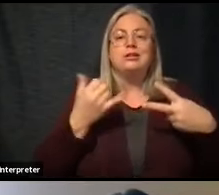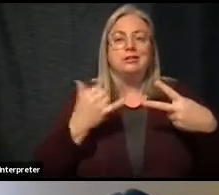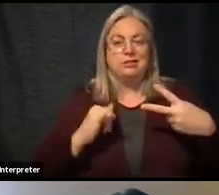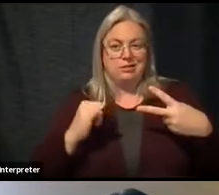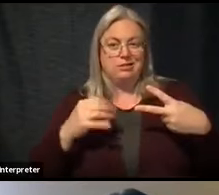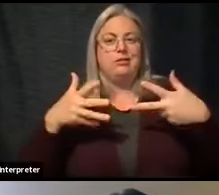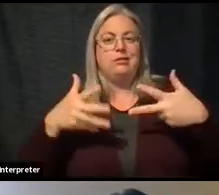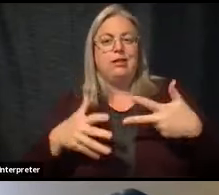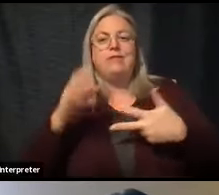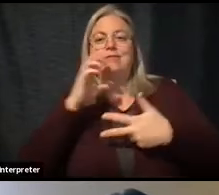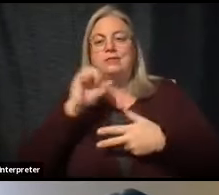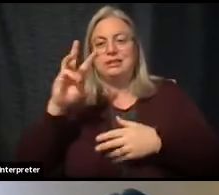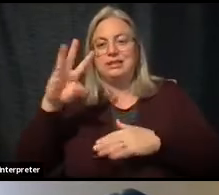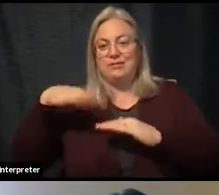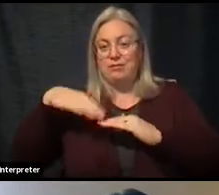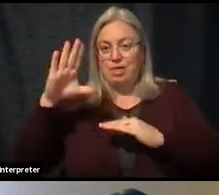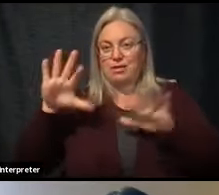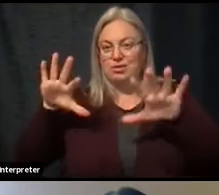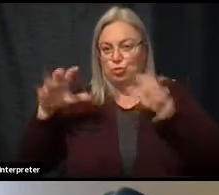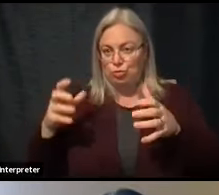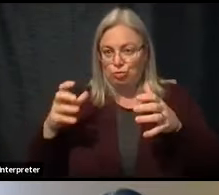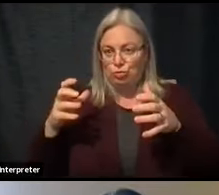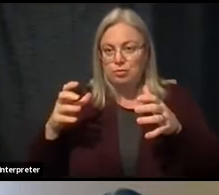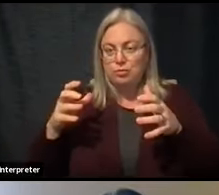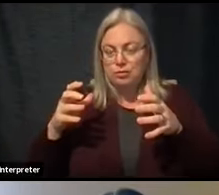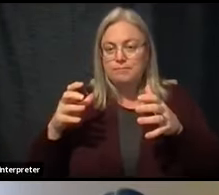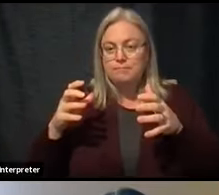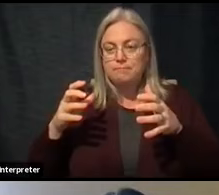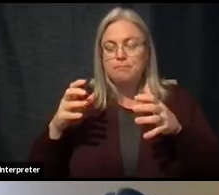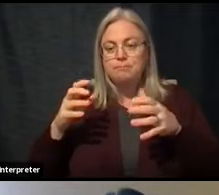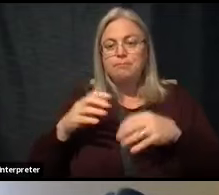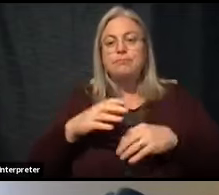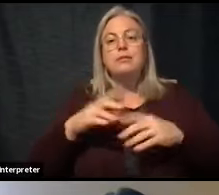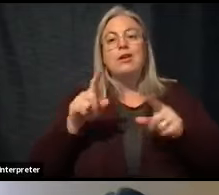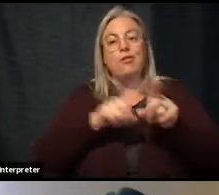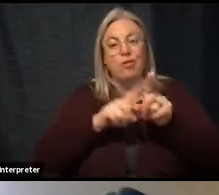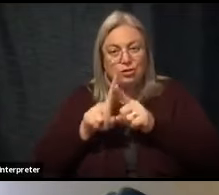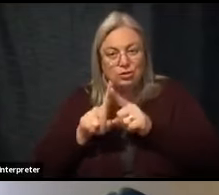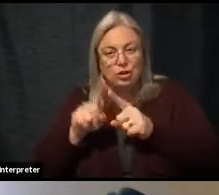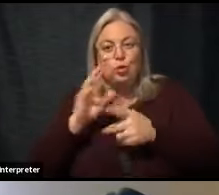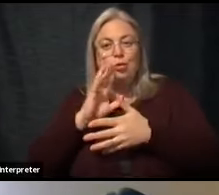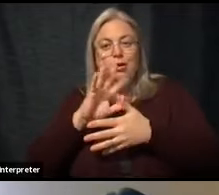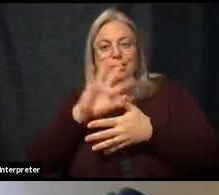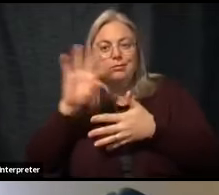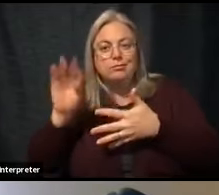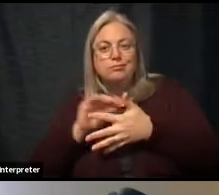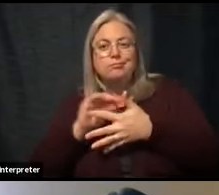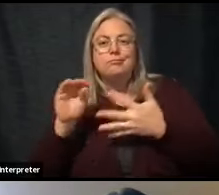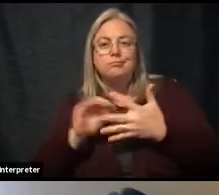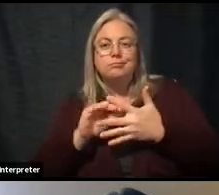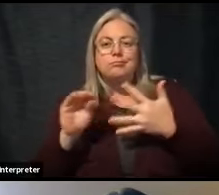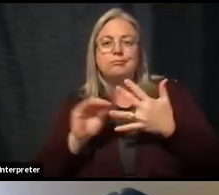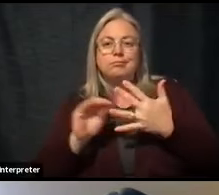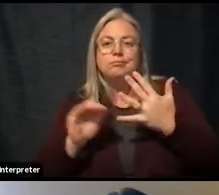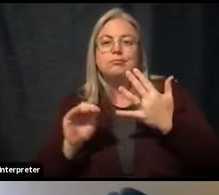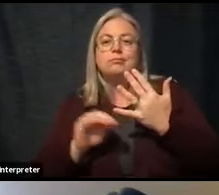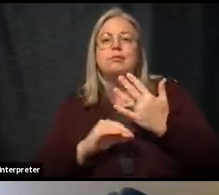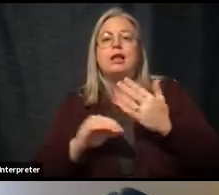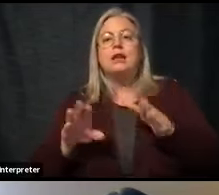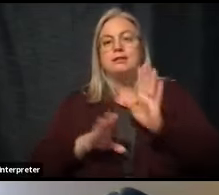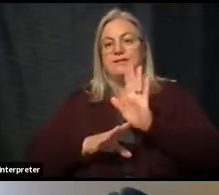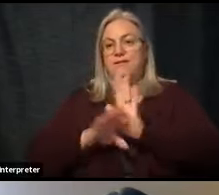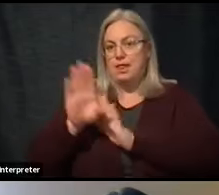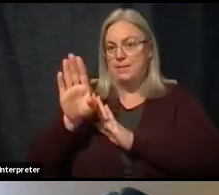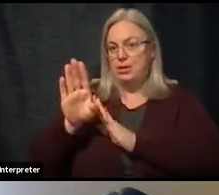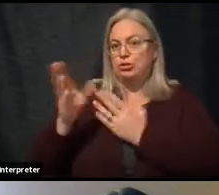at 65 plus, but then we are going to be working in, uh, uh, developmental services,